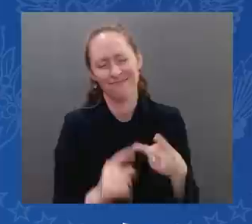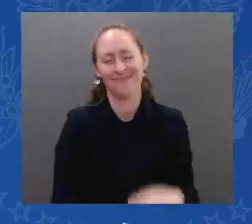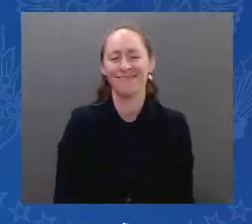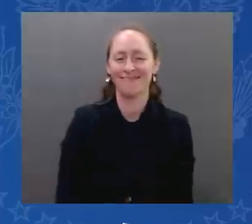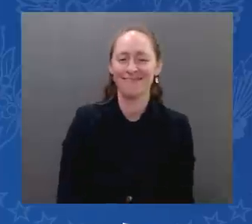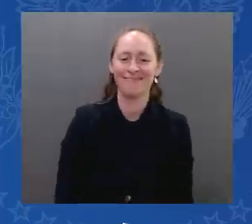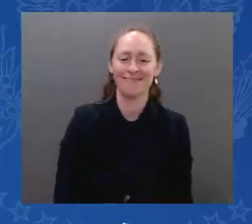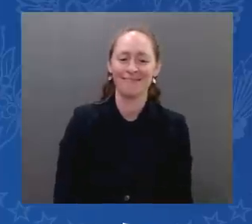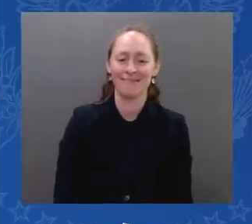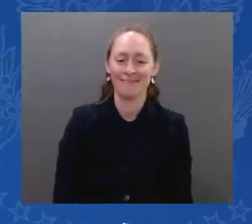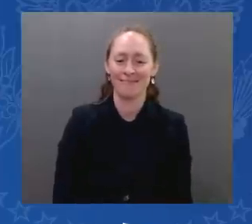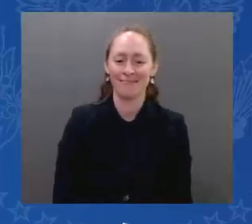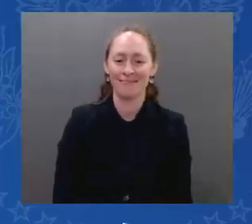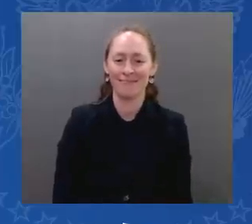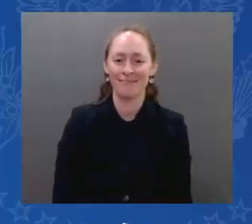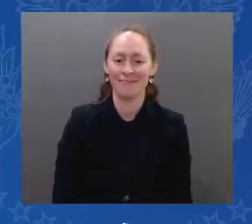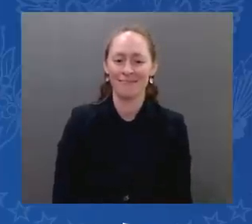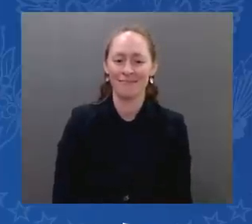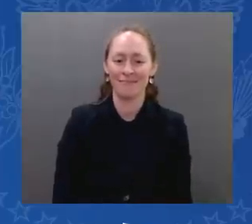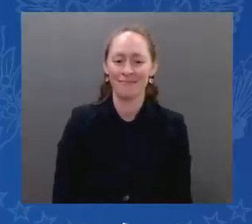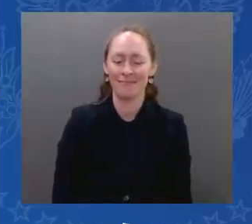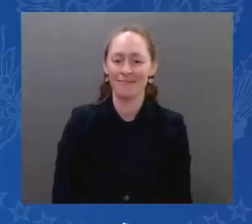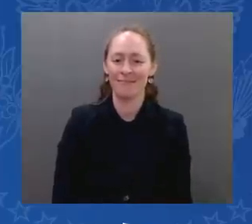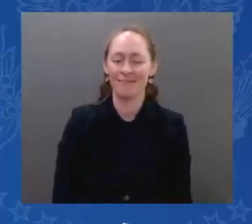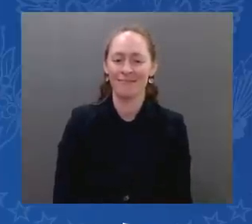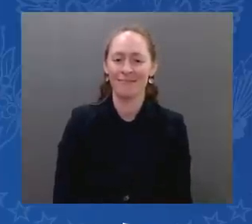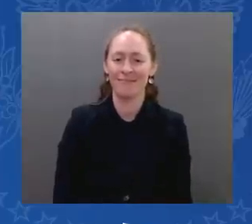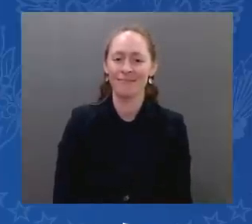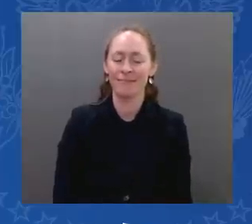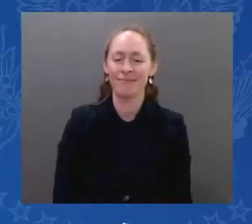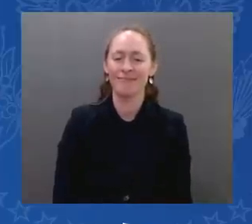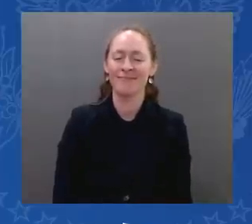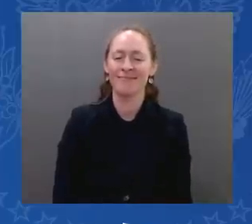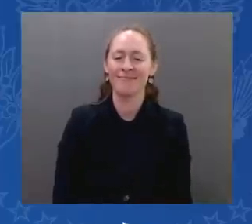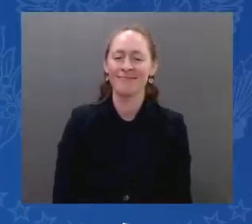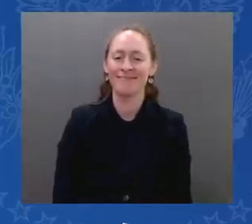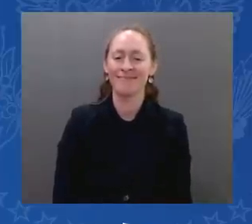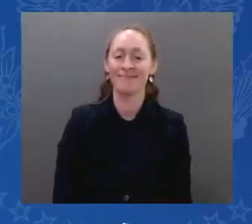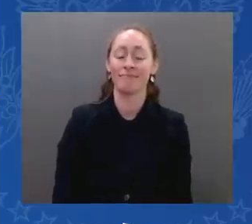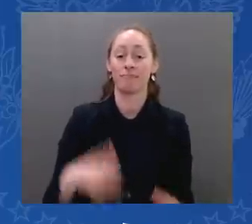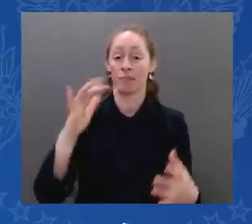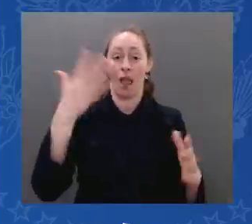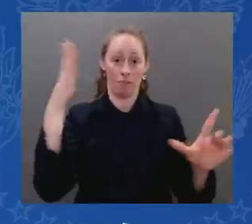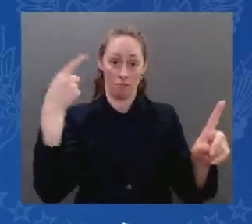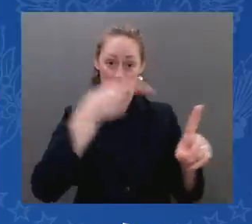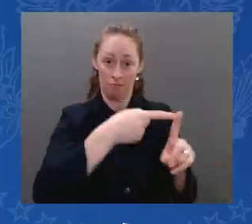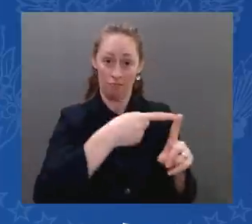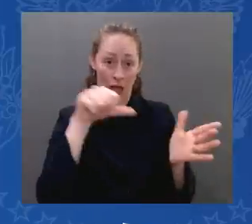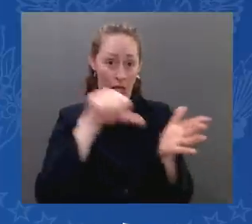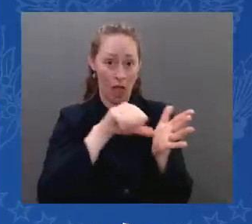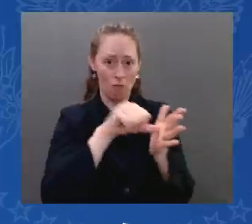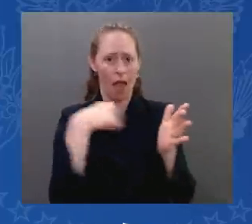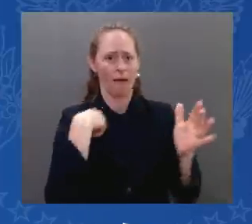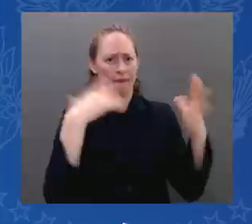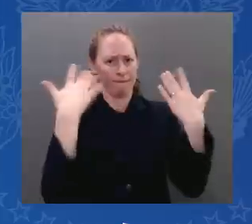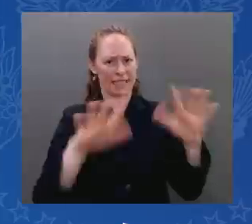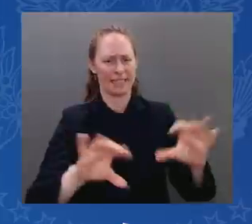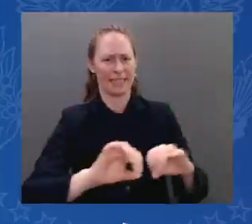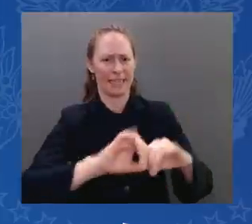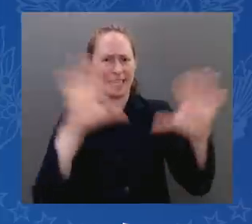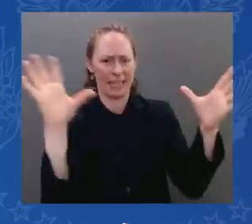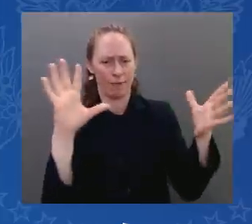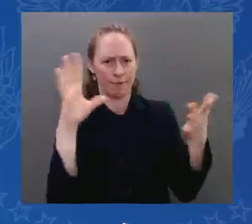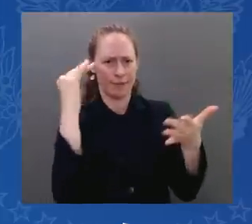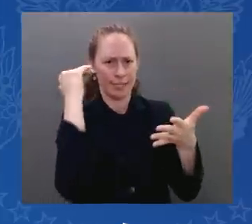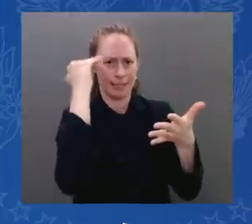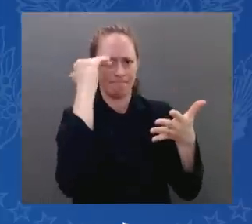accept in order to get back to the JCPOA. We're waiting for the response. When that will occur, when that will come, I'm